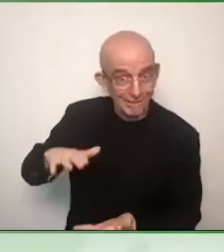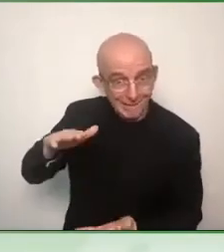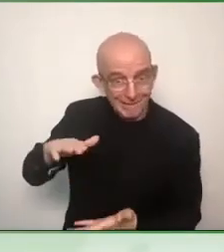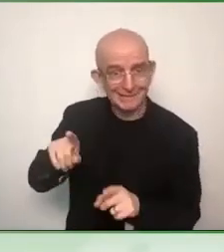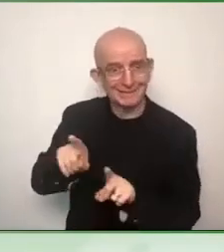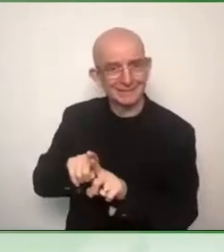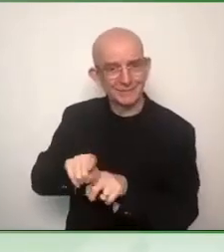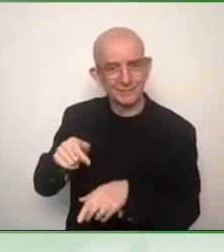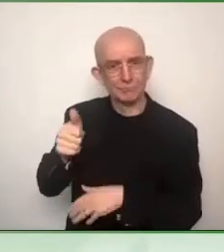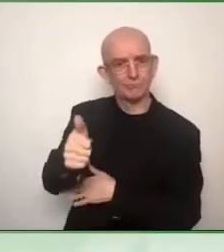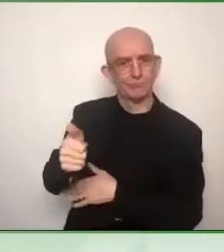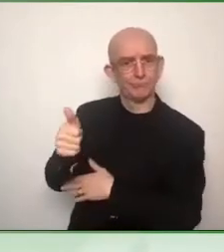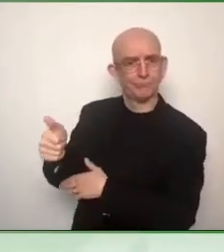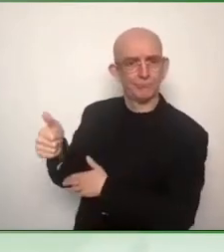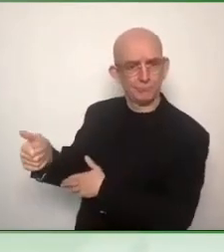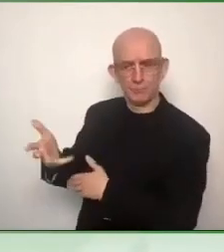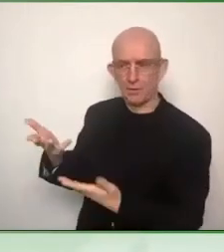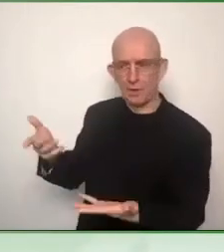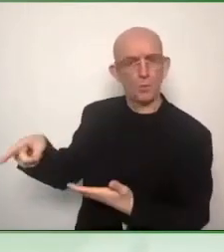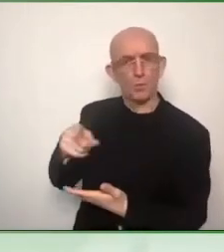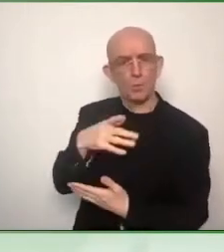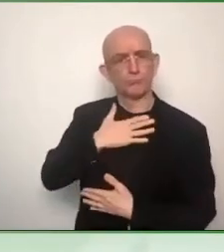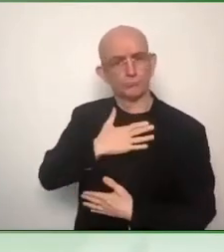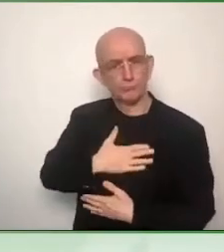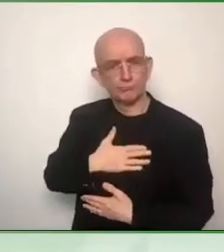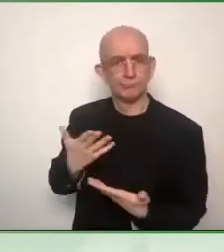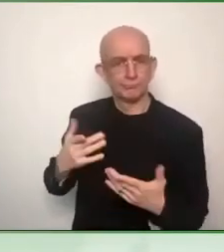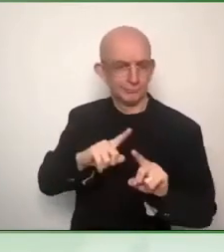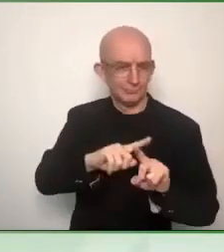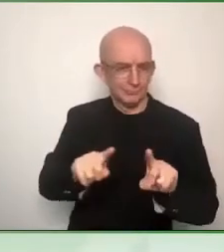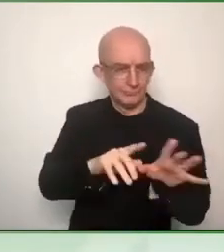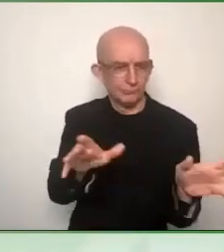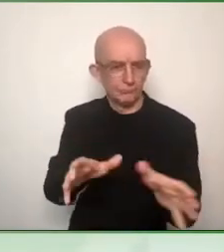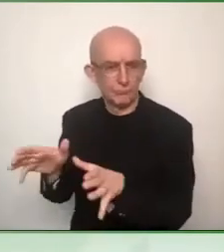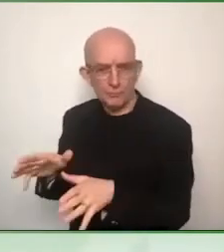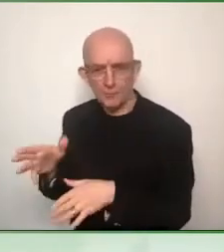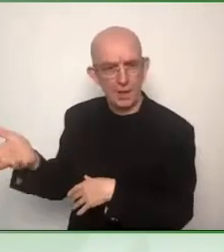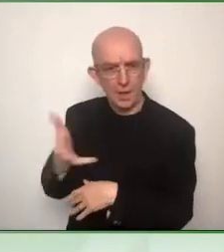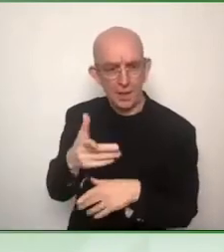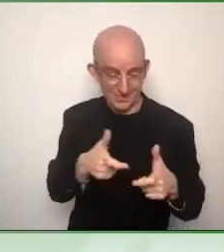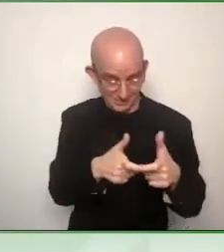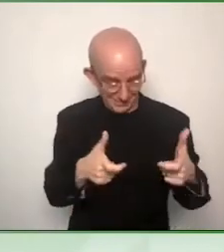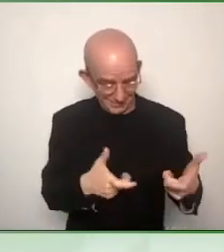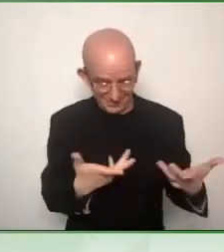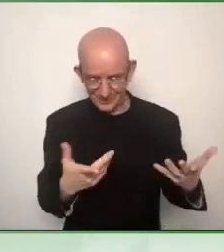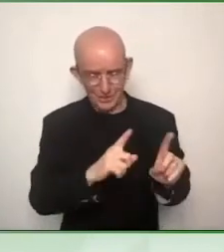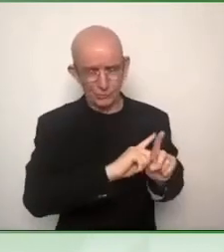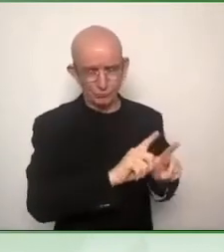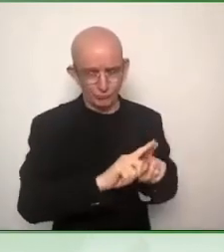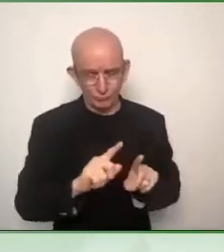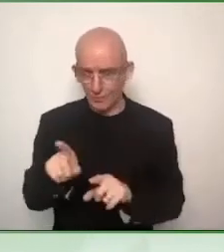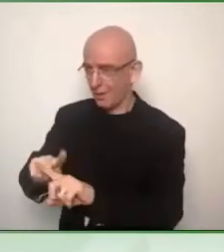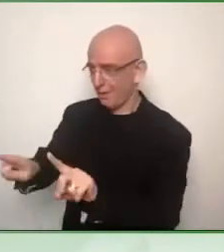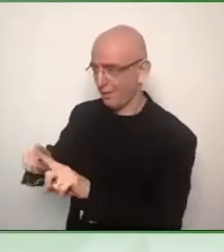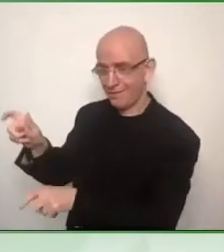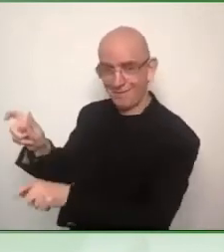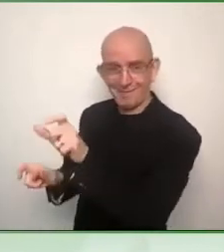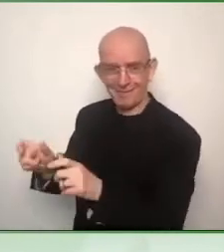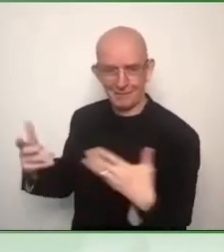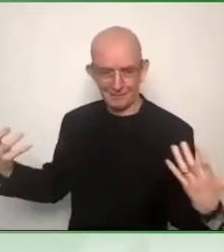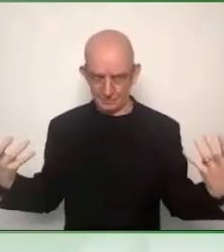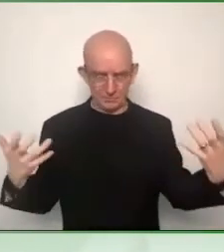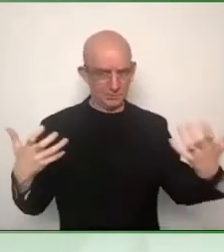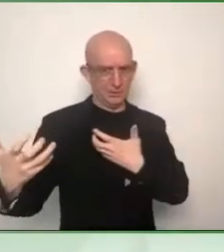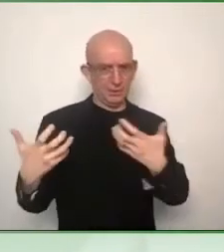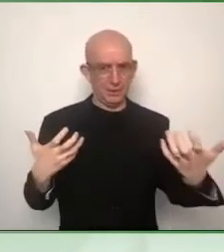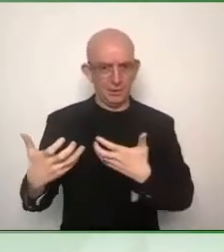Just a second, maybe quite a brief question or the question is longer, but maybe the answer. But is Amazon.com having